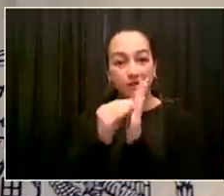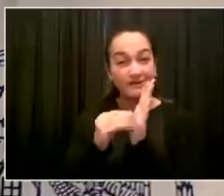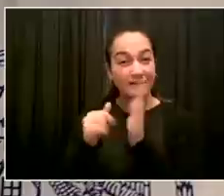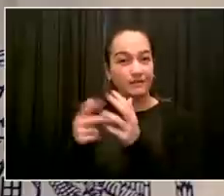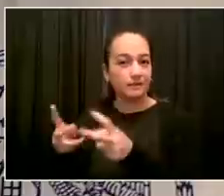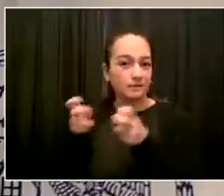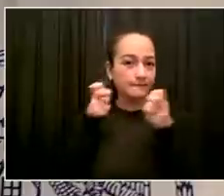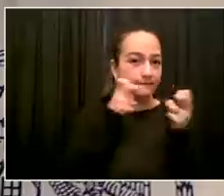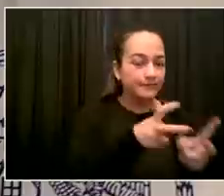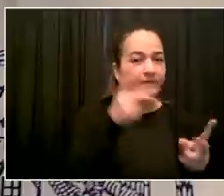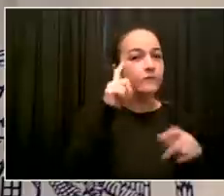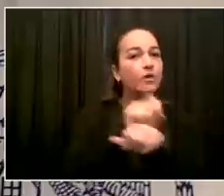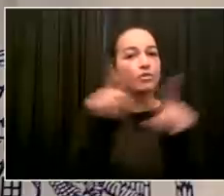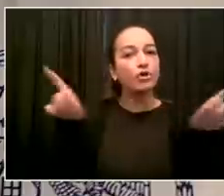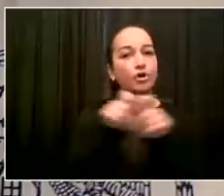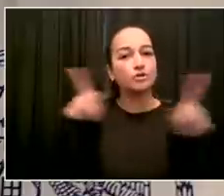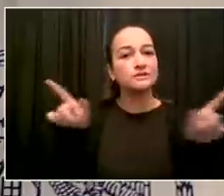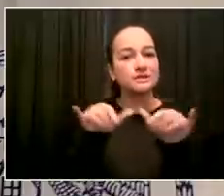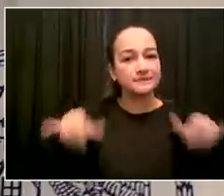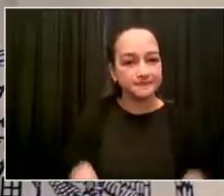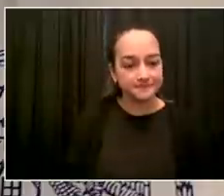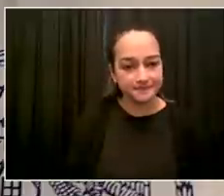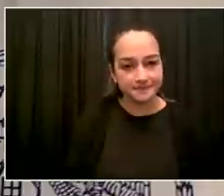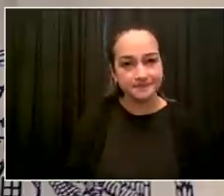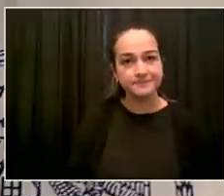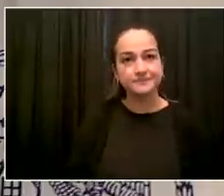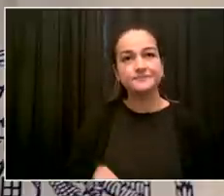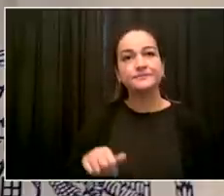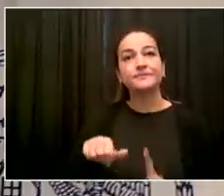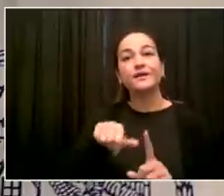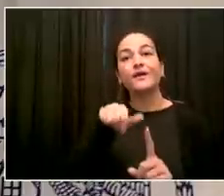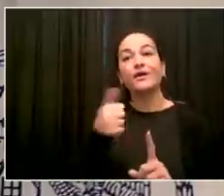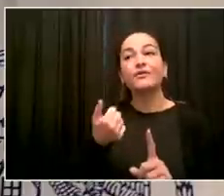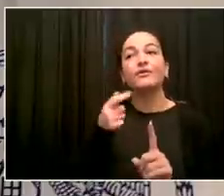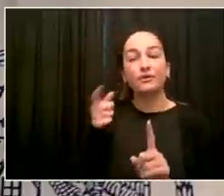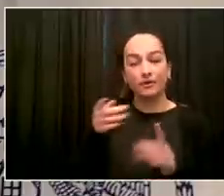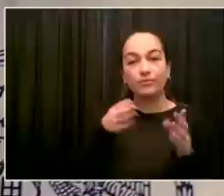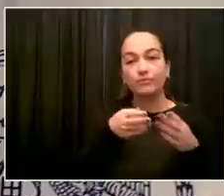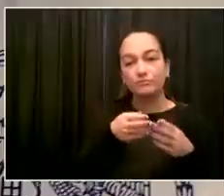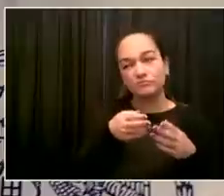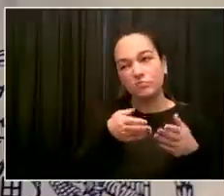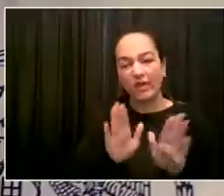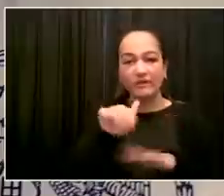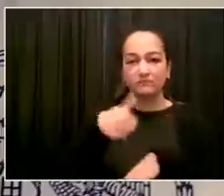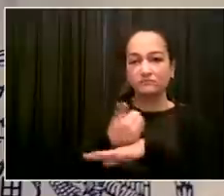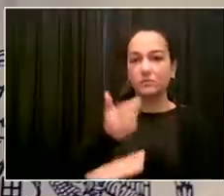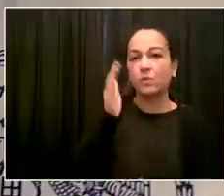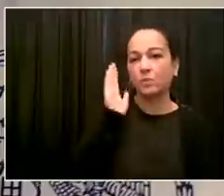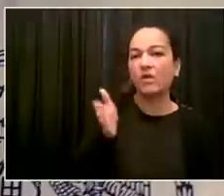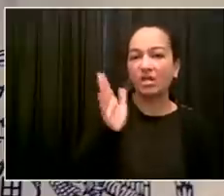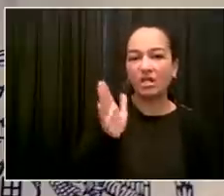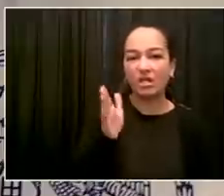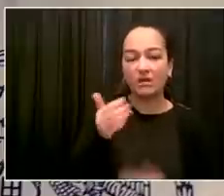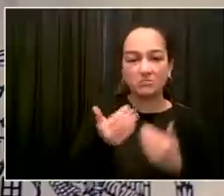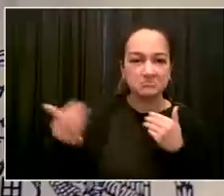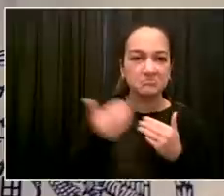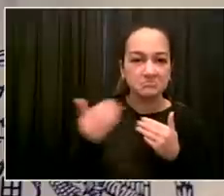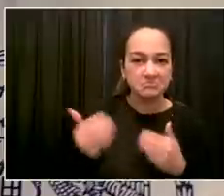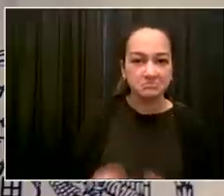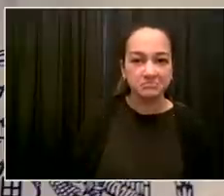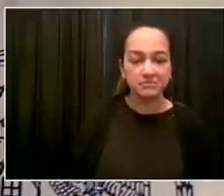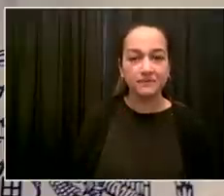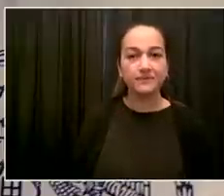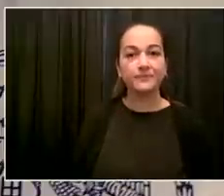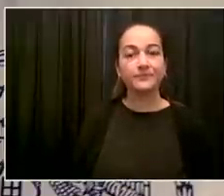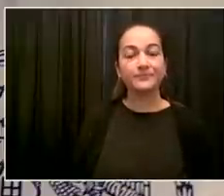Whether it's the cell phone alert or other forms of communication, using a more sophisticated, more pinpointed